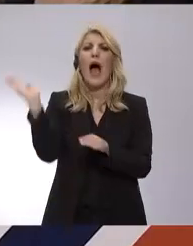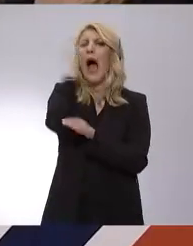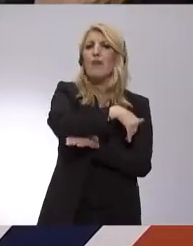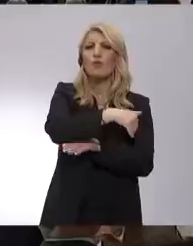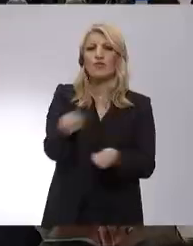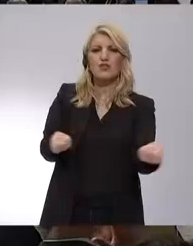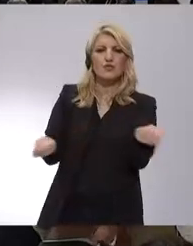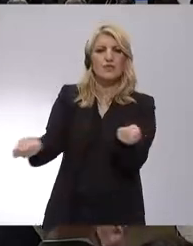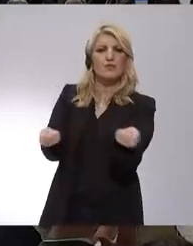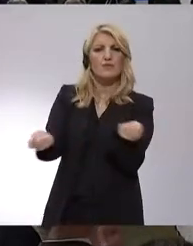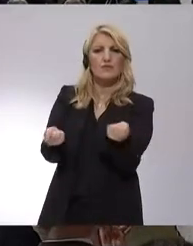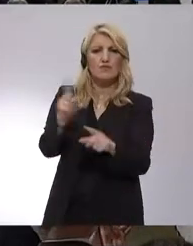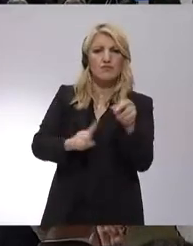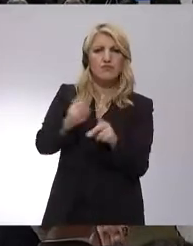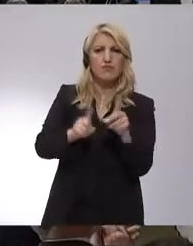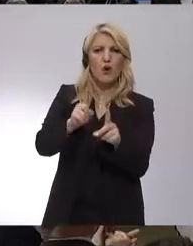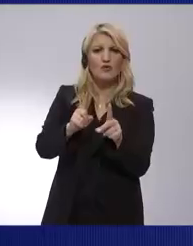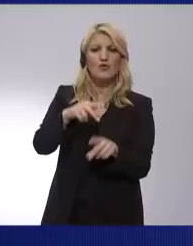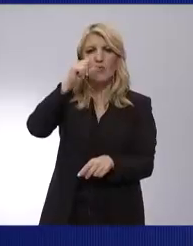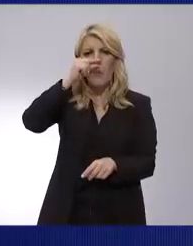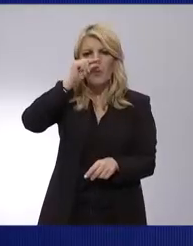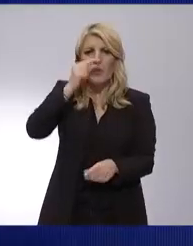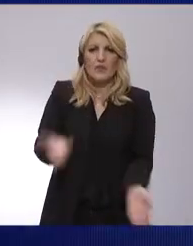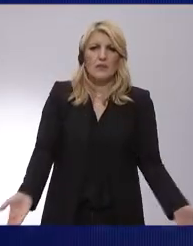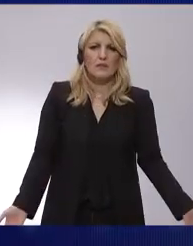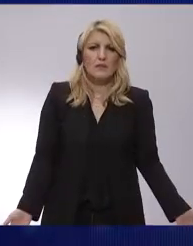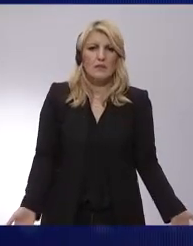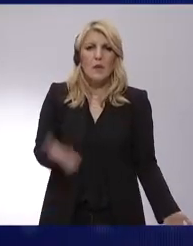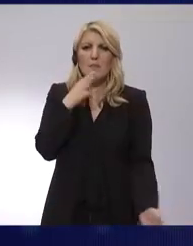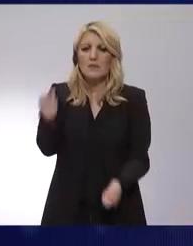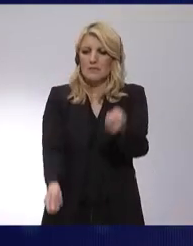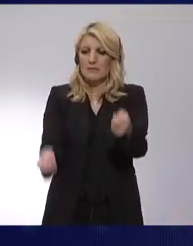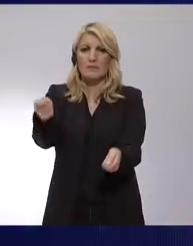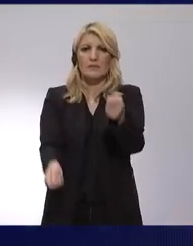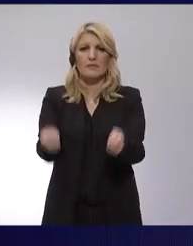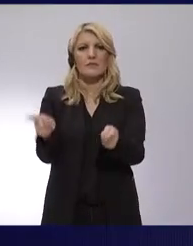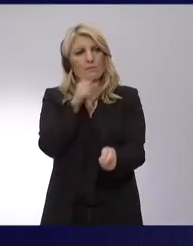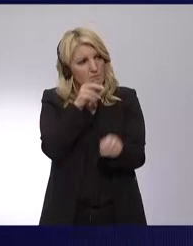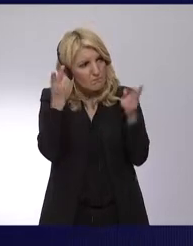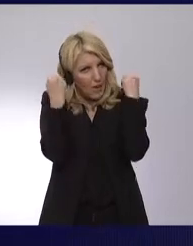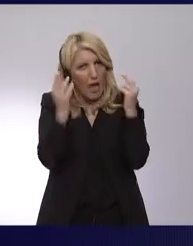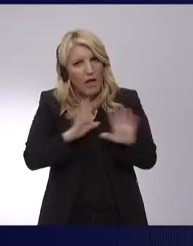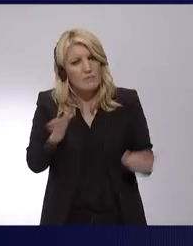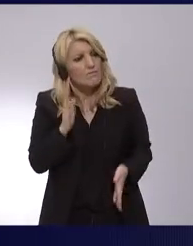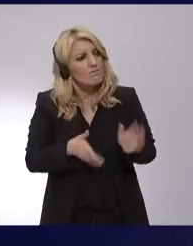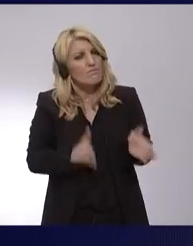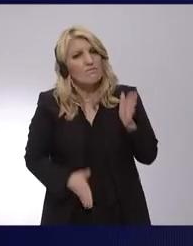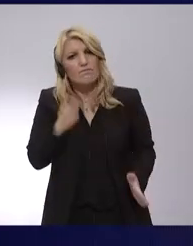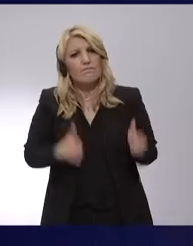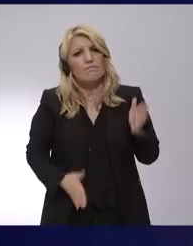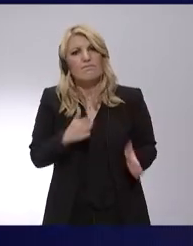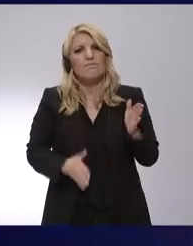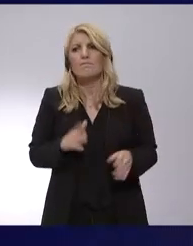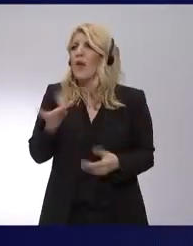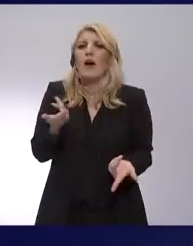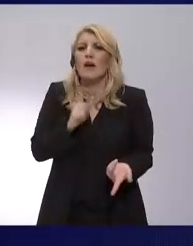Dear friends, we also know as EPP, that Europe is not perfect. But for us, for the EPP,